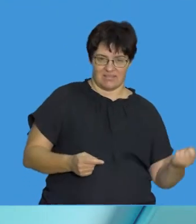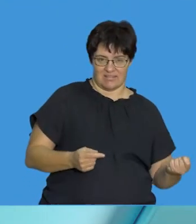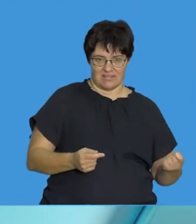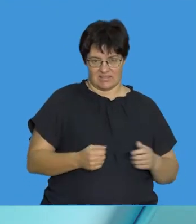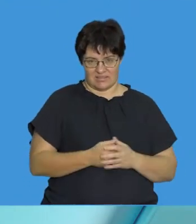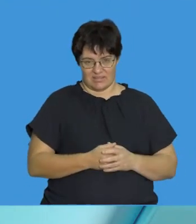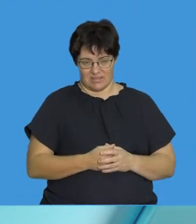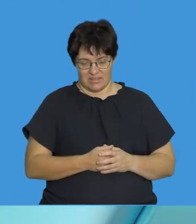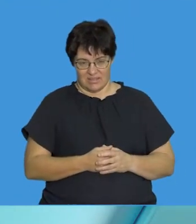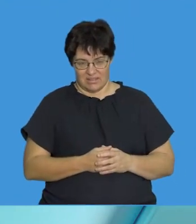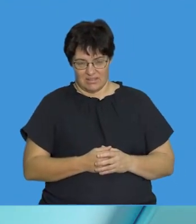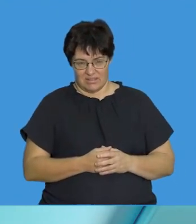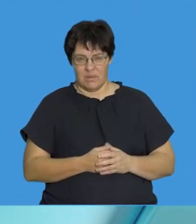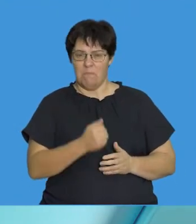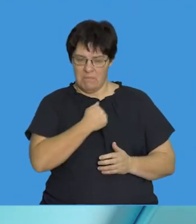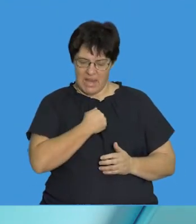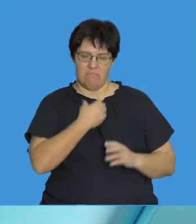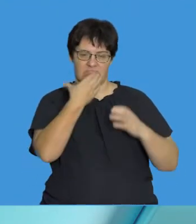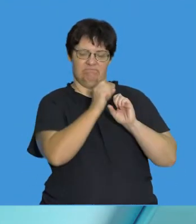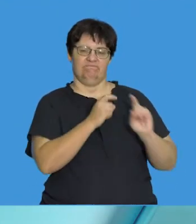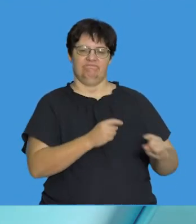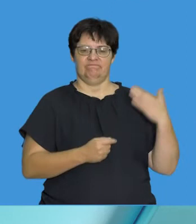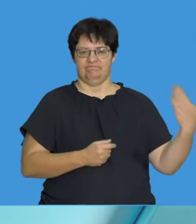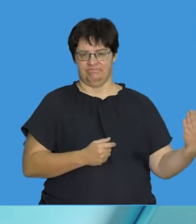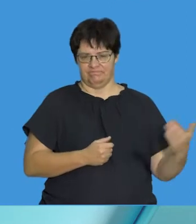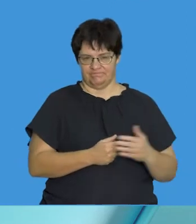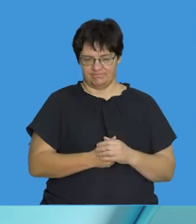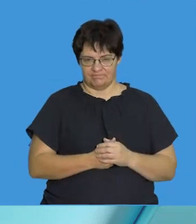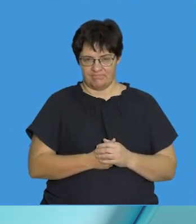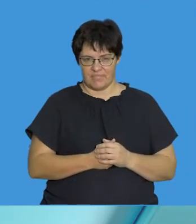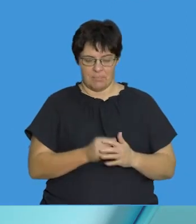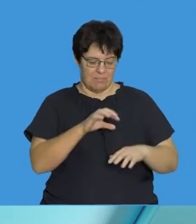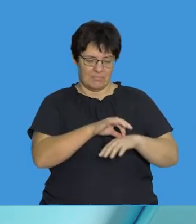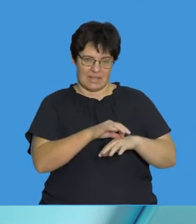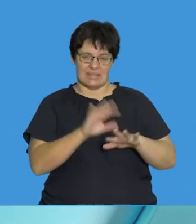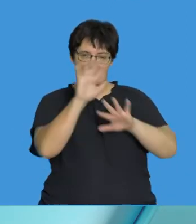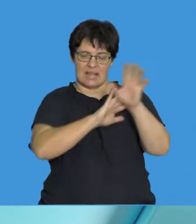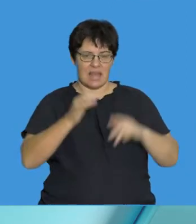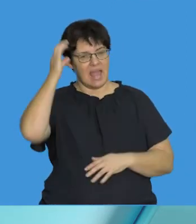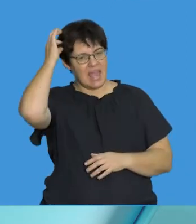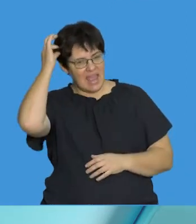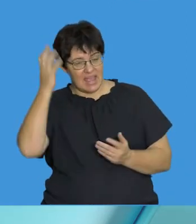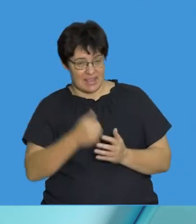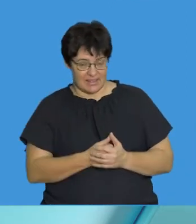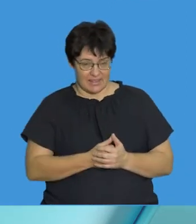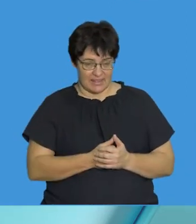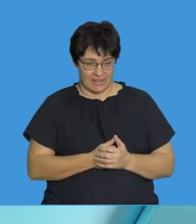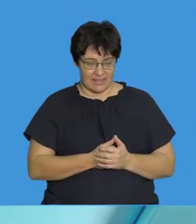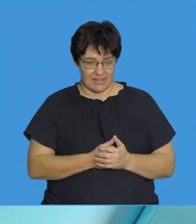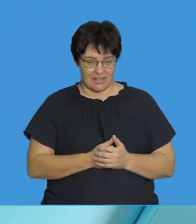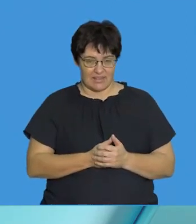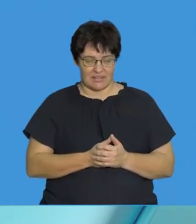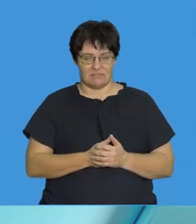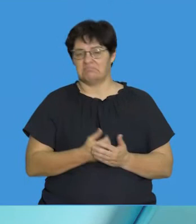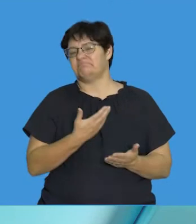gene, which is, in my case, left-handedness. In terms of the color of my skin, my hair, the ability